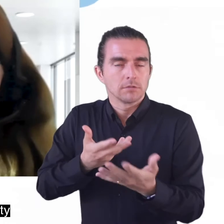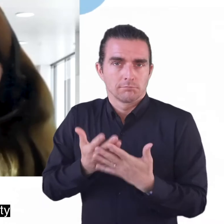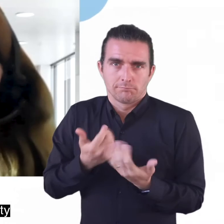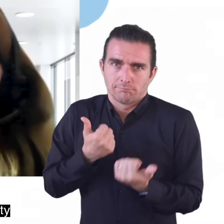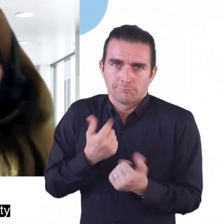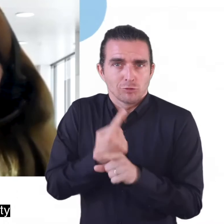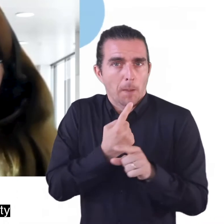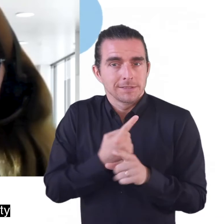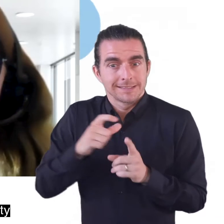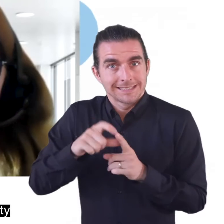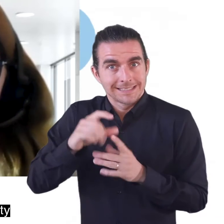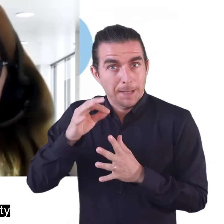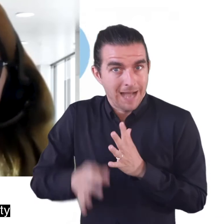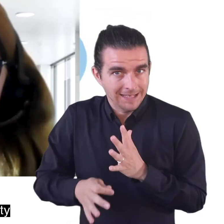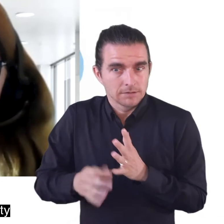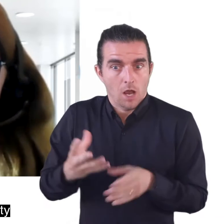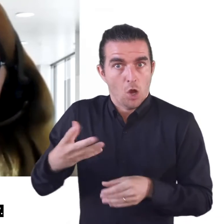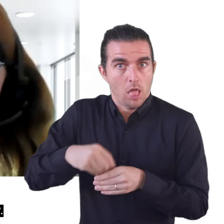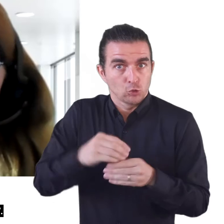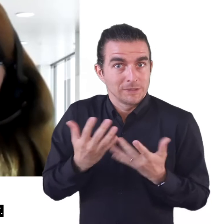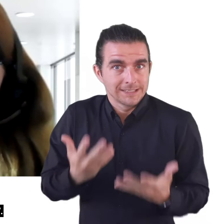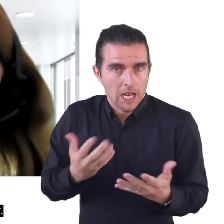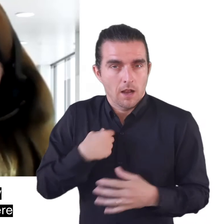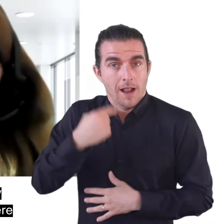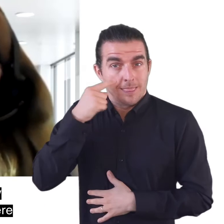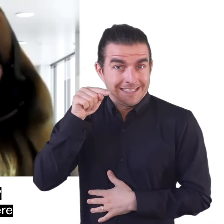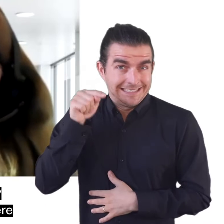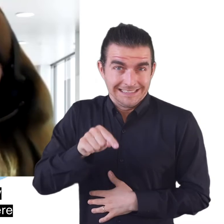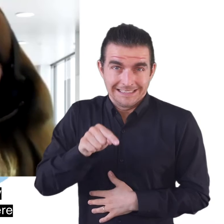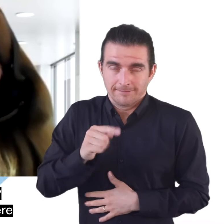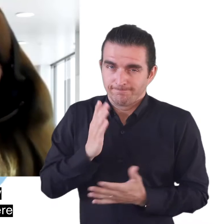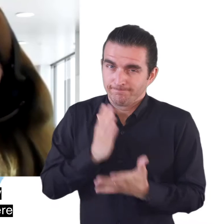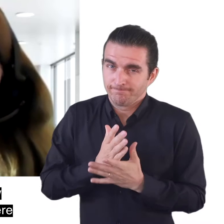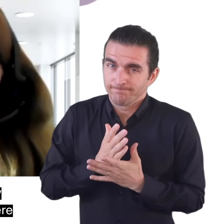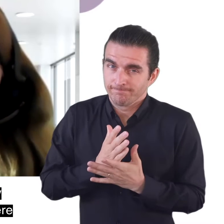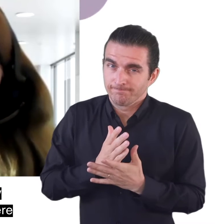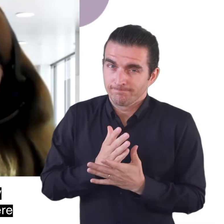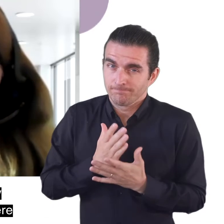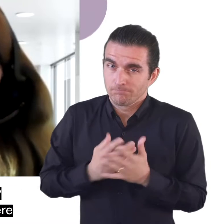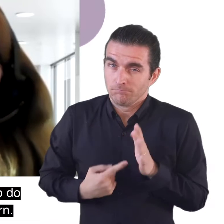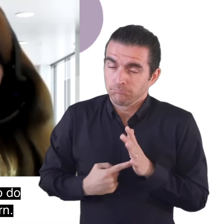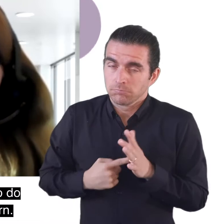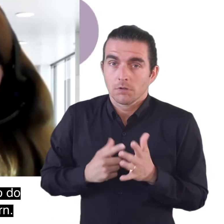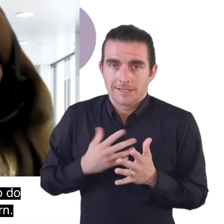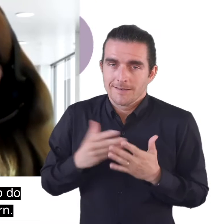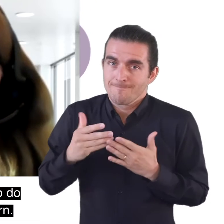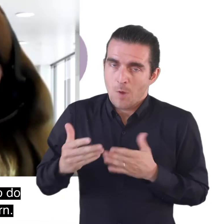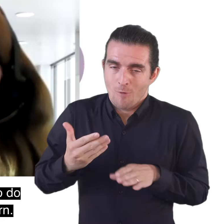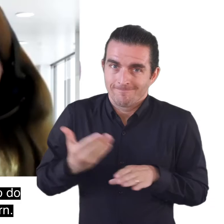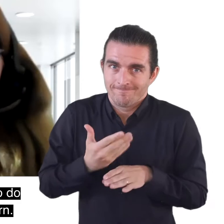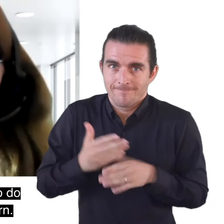and so it's great to be talking about disability inclusion today and i'd say it's probably one of the areas where we've got